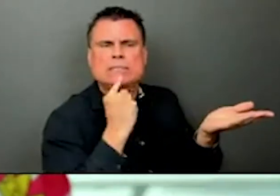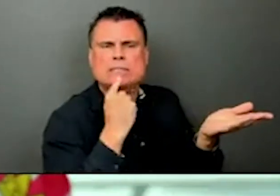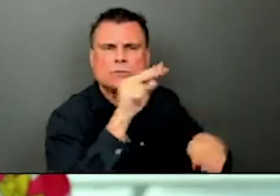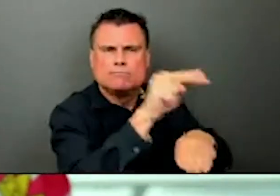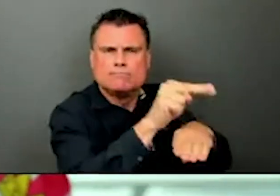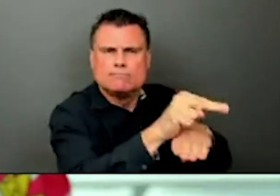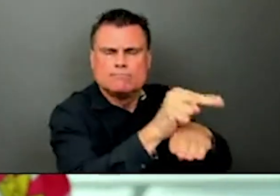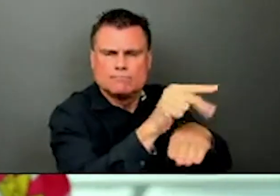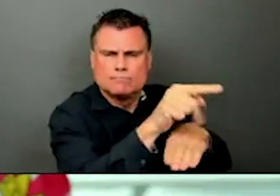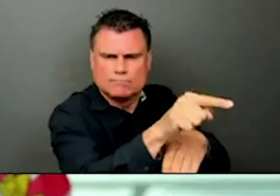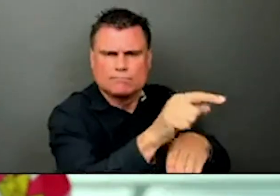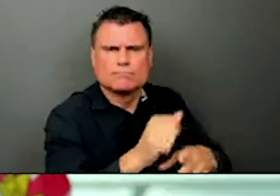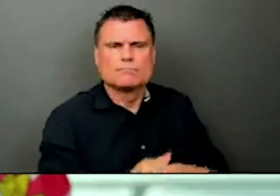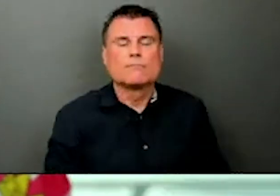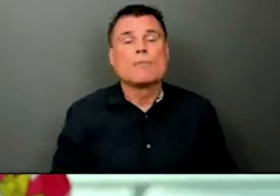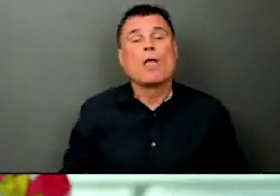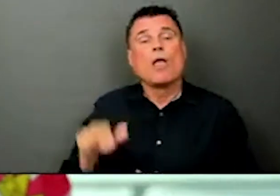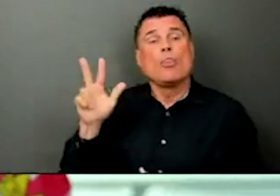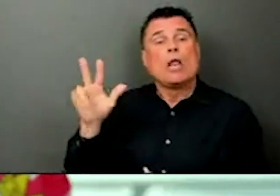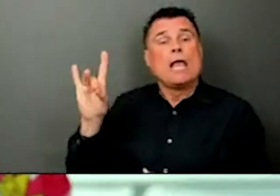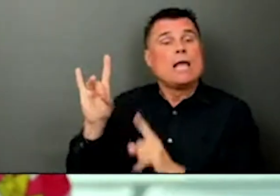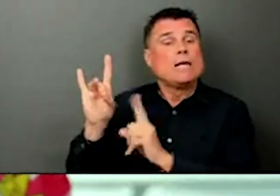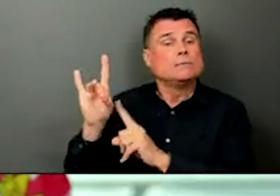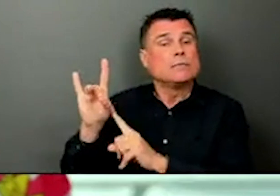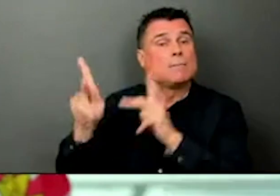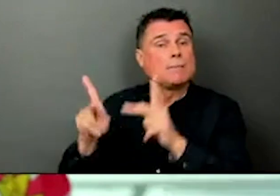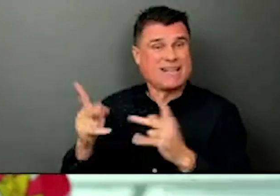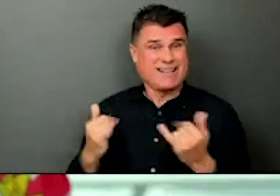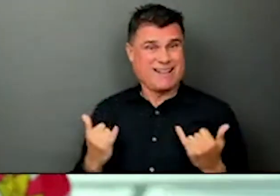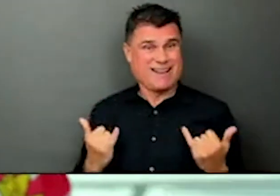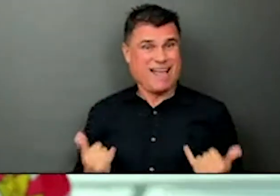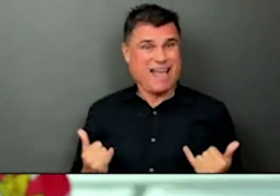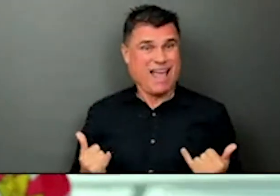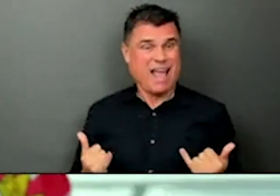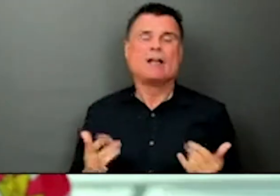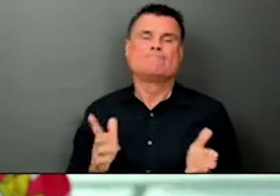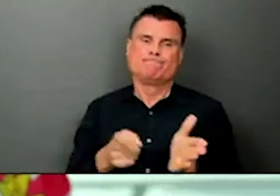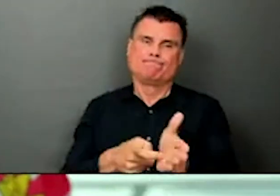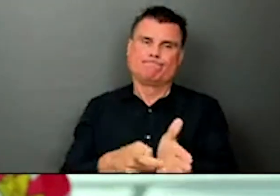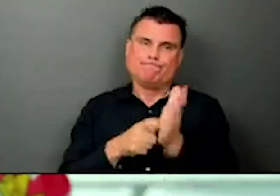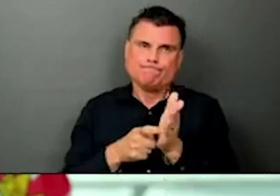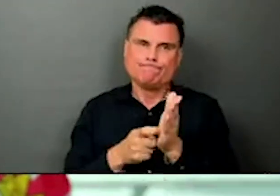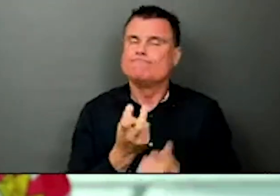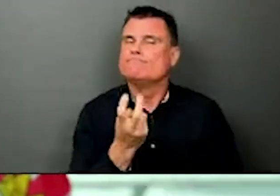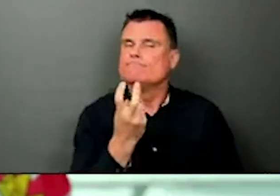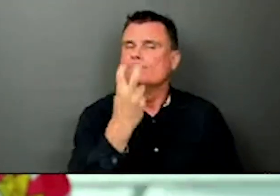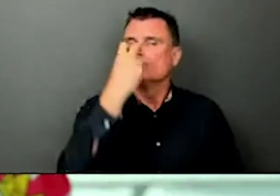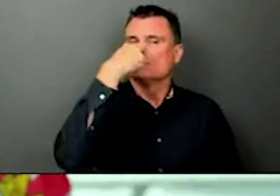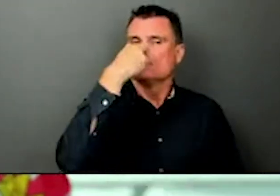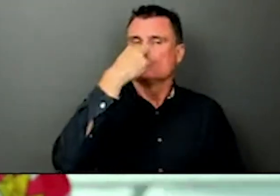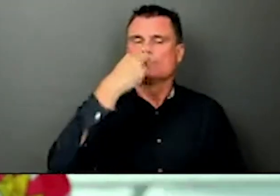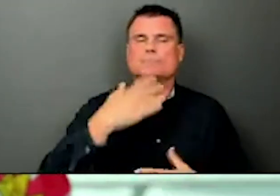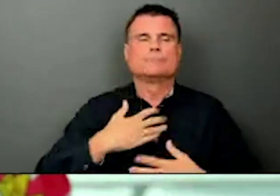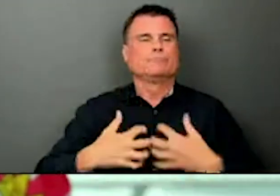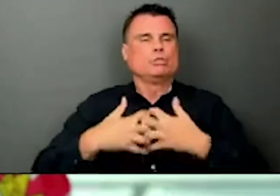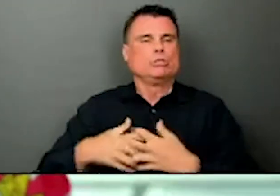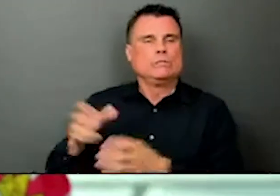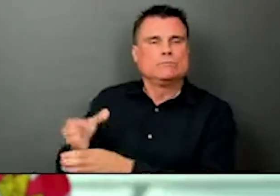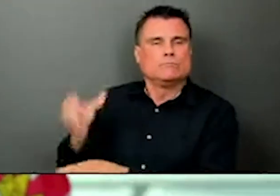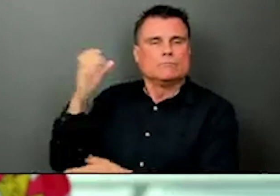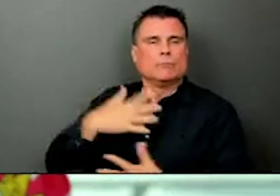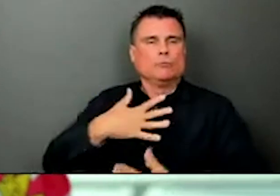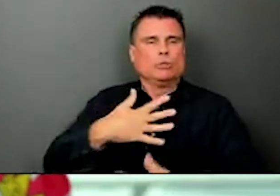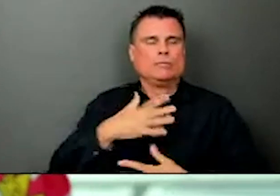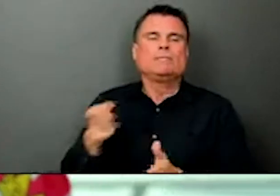recovered. Sadly, 12 people have died as a result of COVID-19 over the past My three days. My